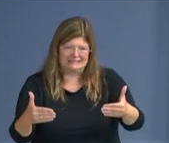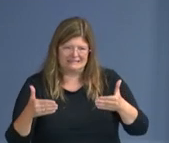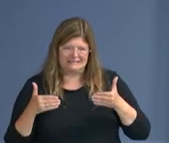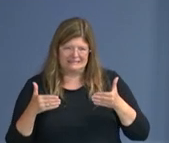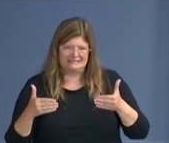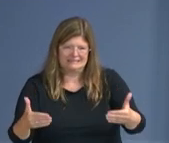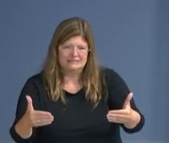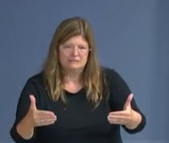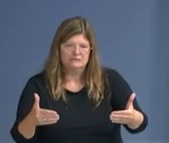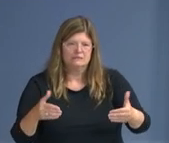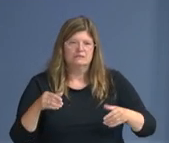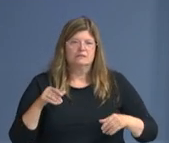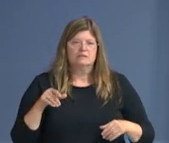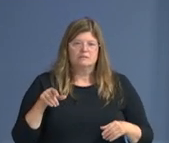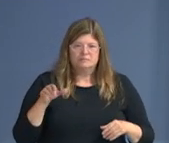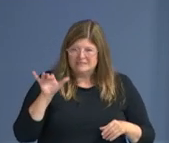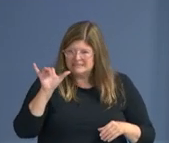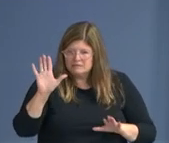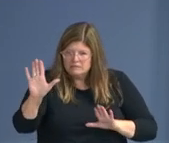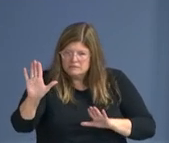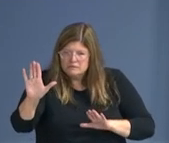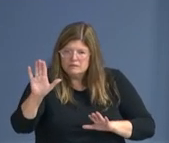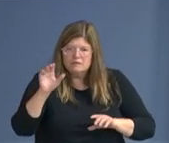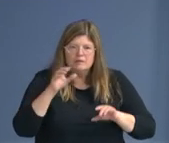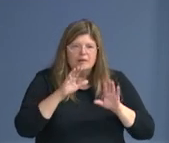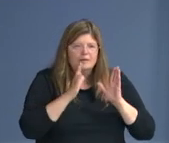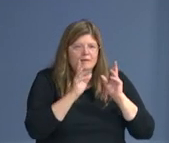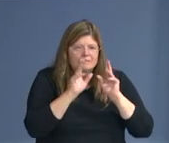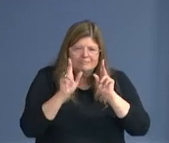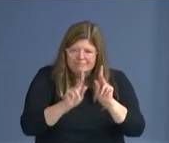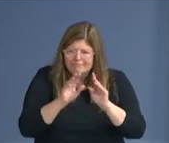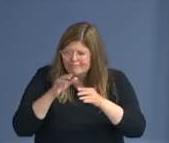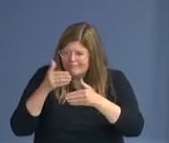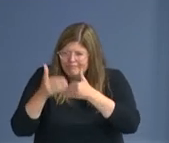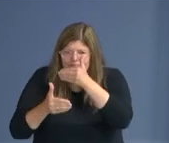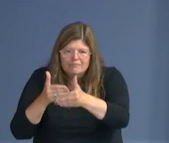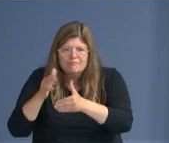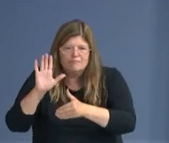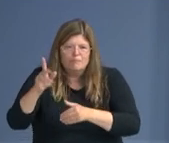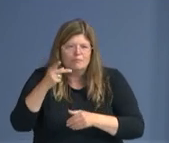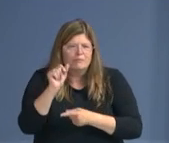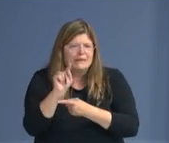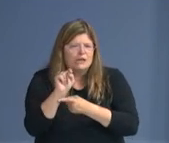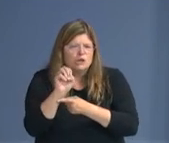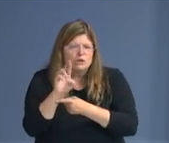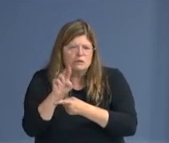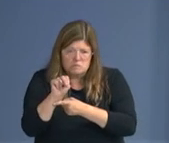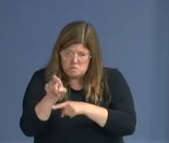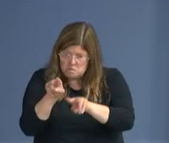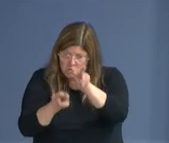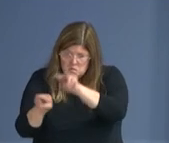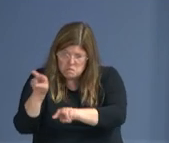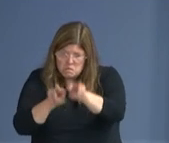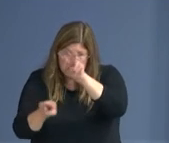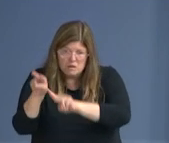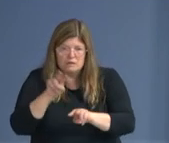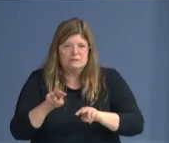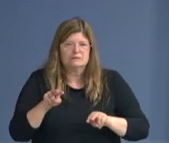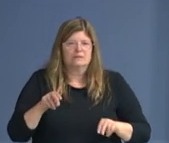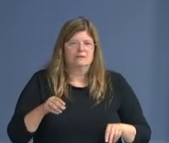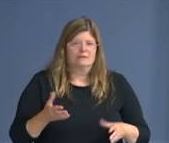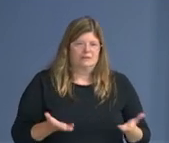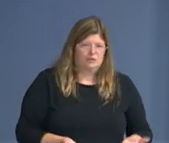capital region. Uh, it would be our hope that we would continue to make decisions across the national capital region, uh, in